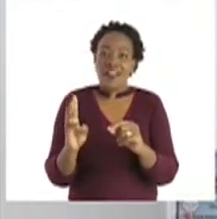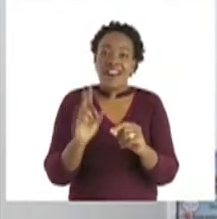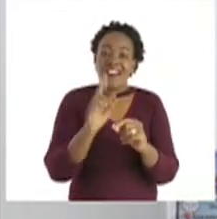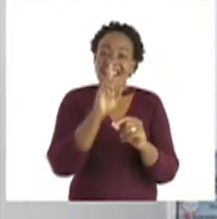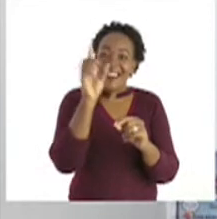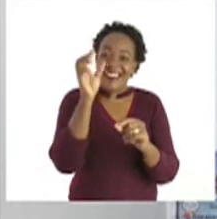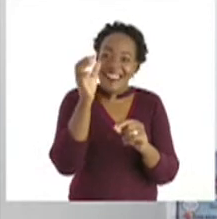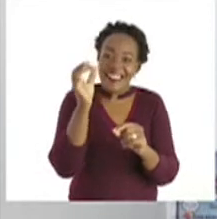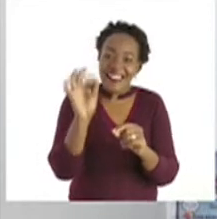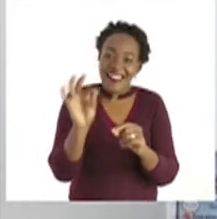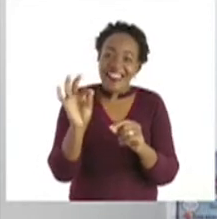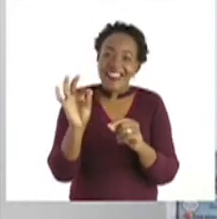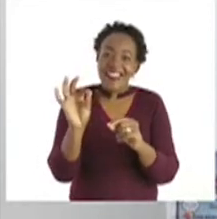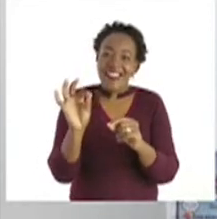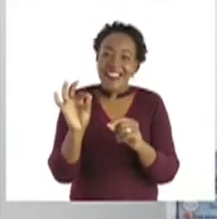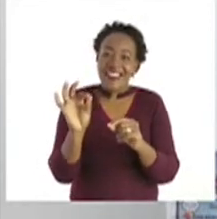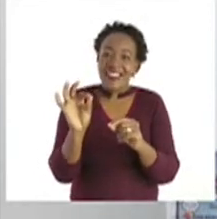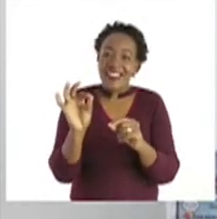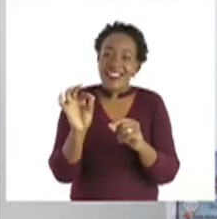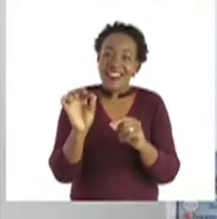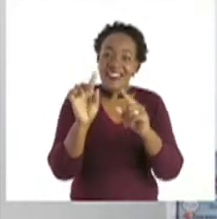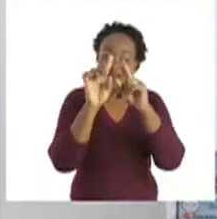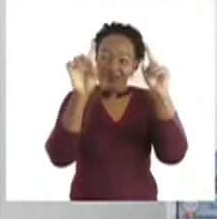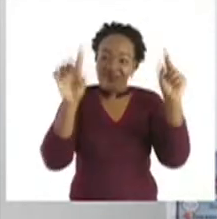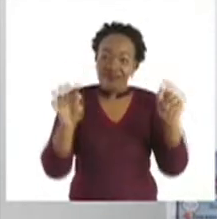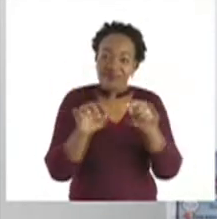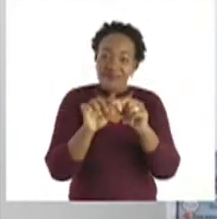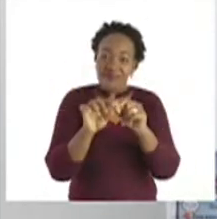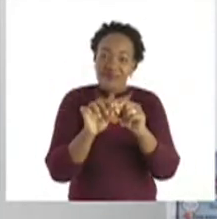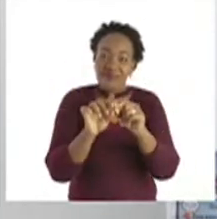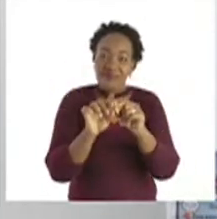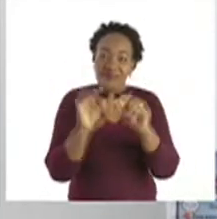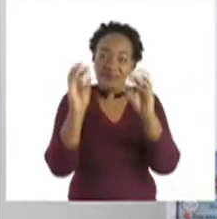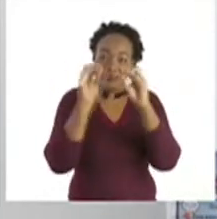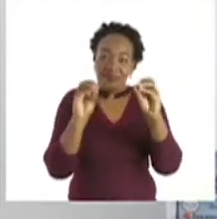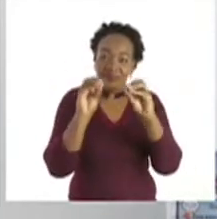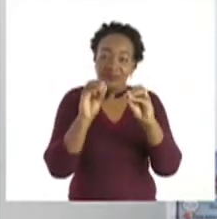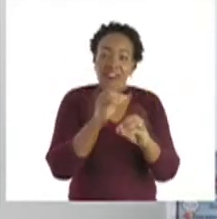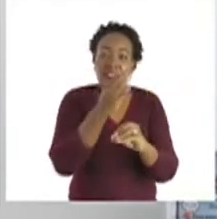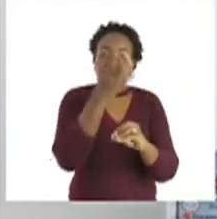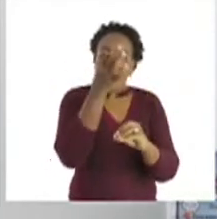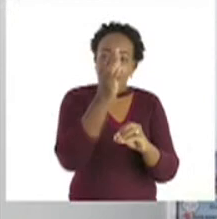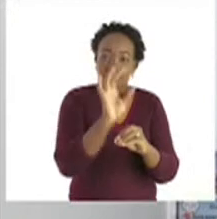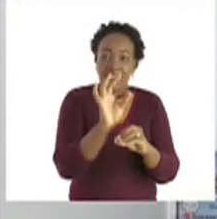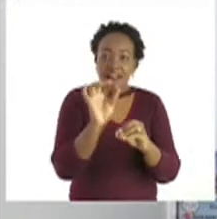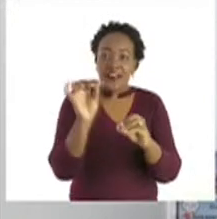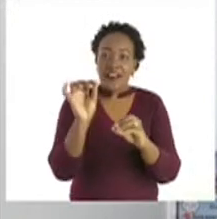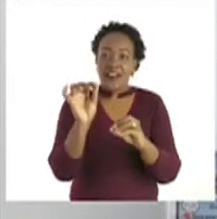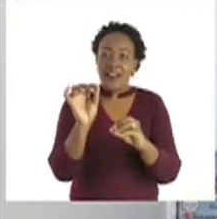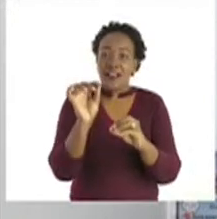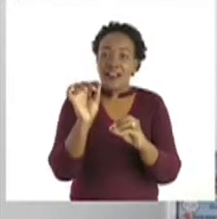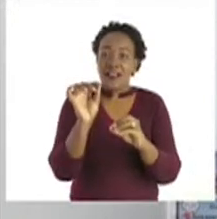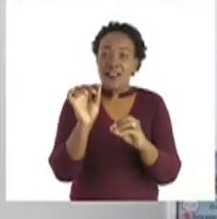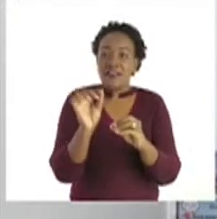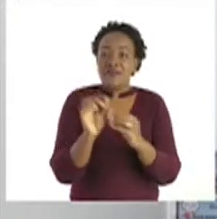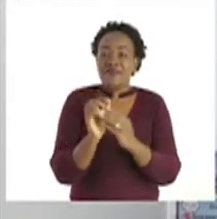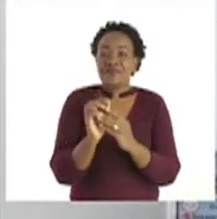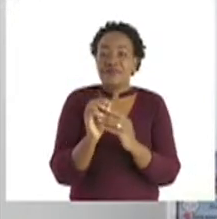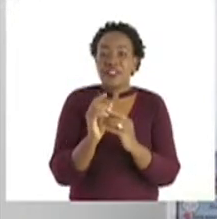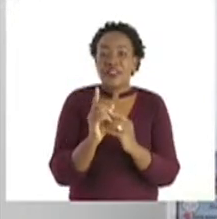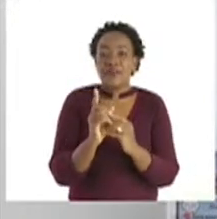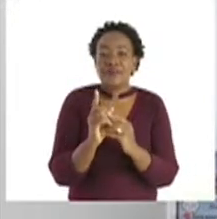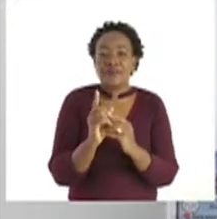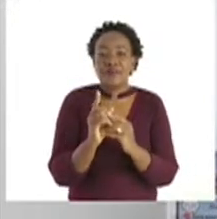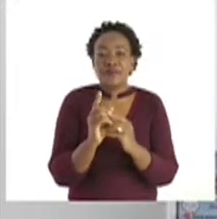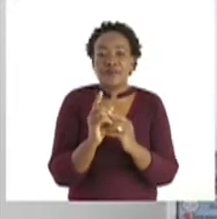a box. 9, 13. Okay. In